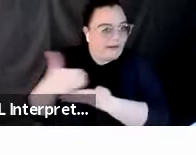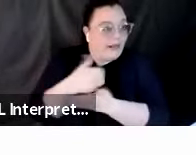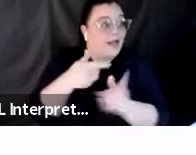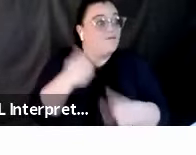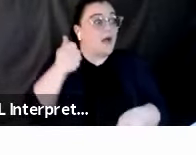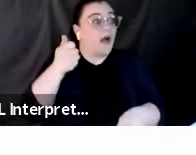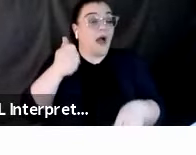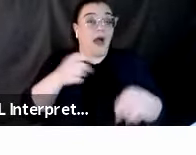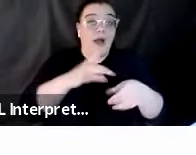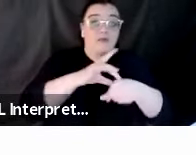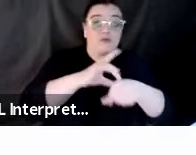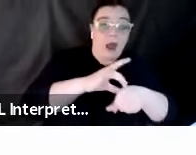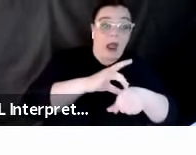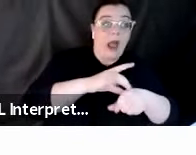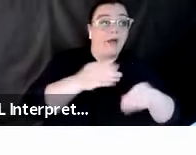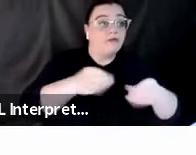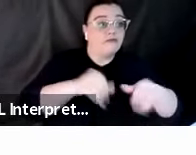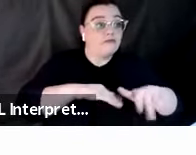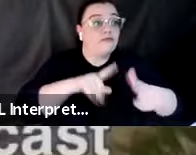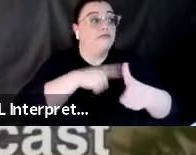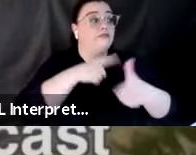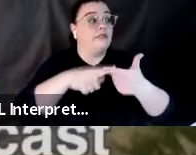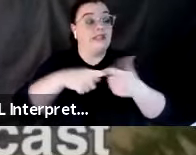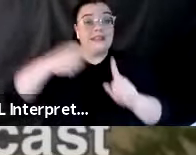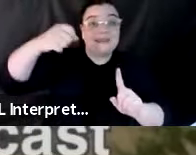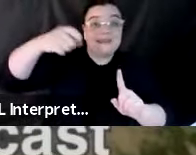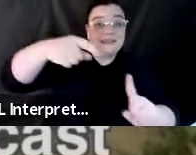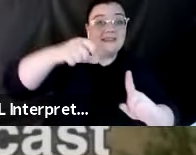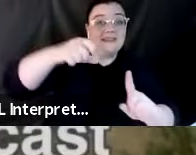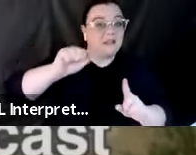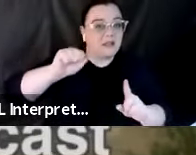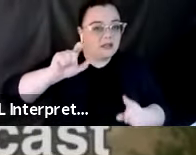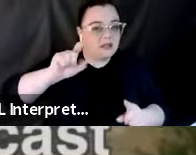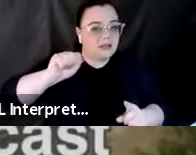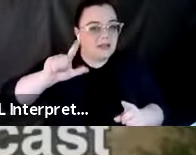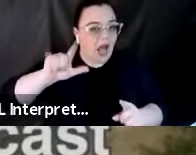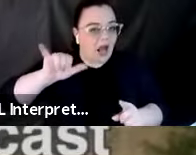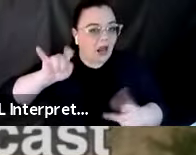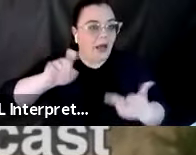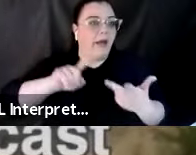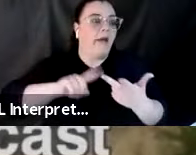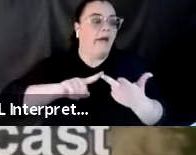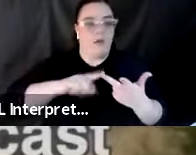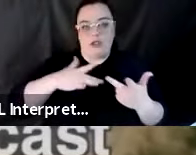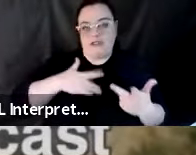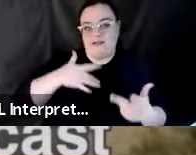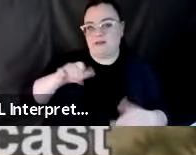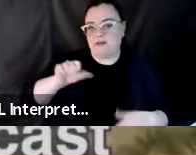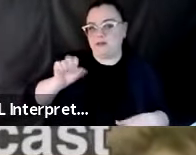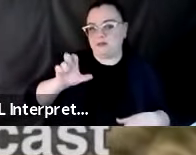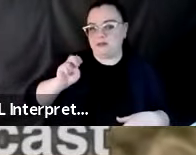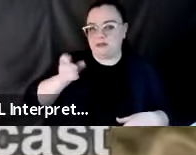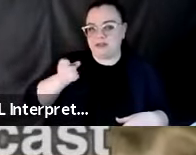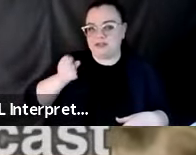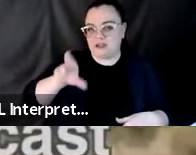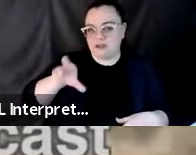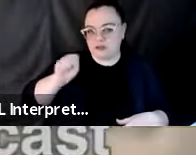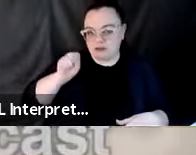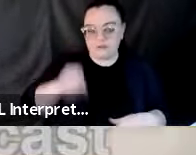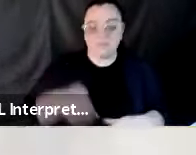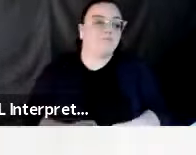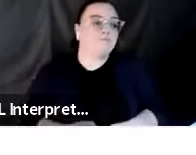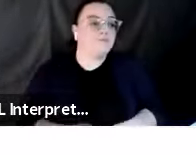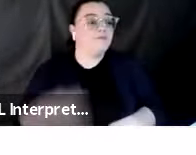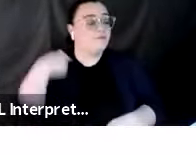or from satellites even. And there are many other ways in which we integrate research results into